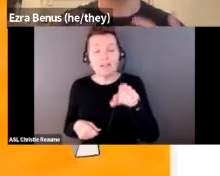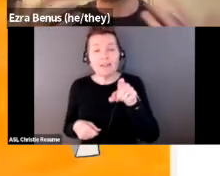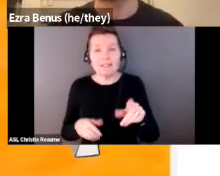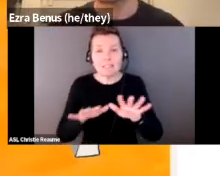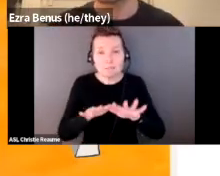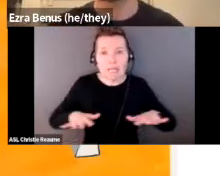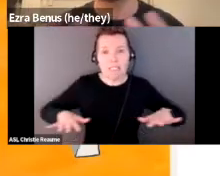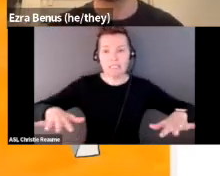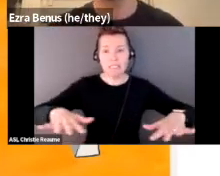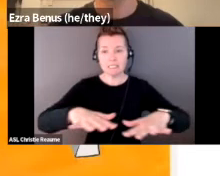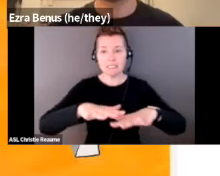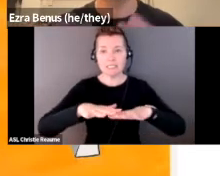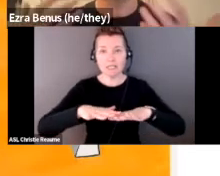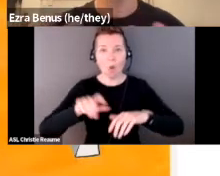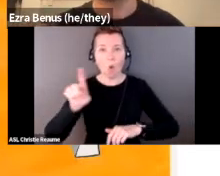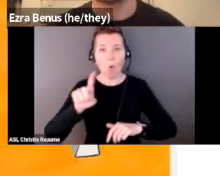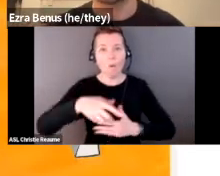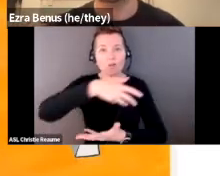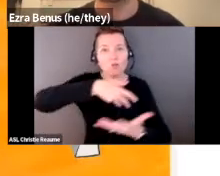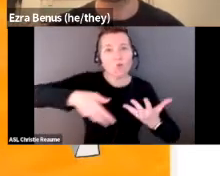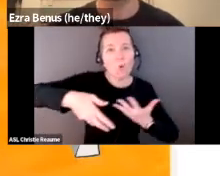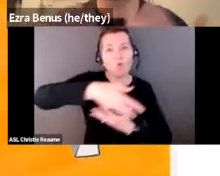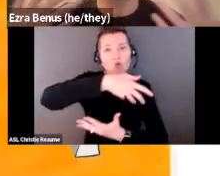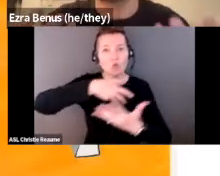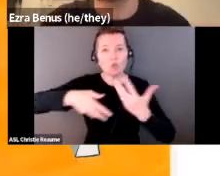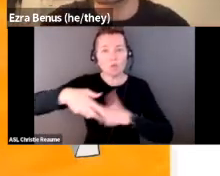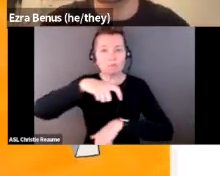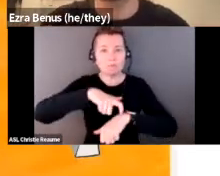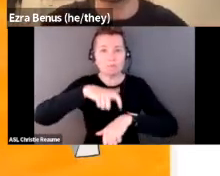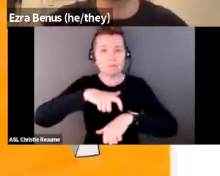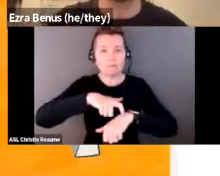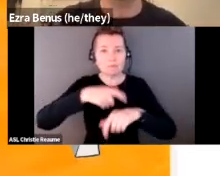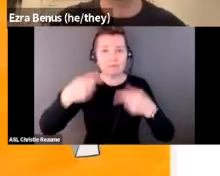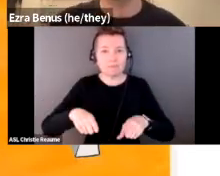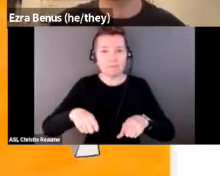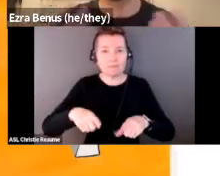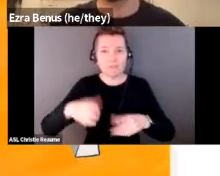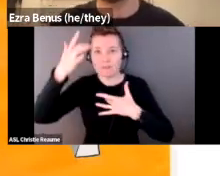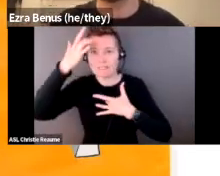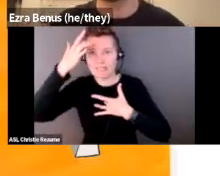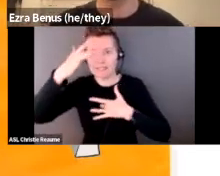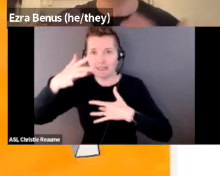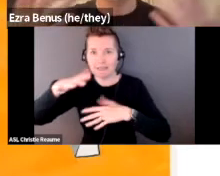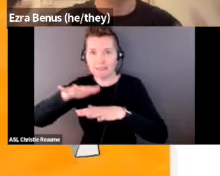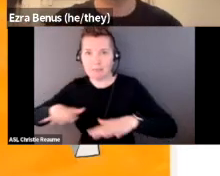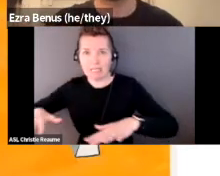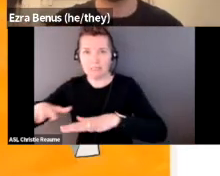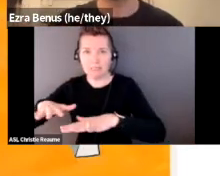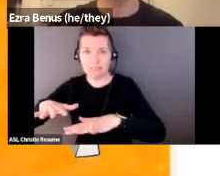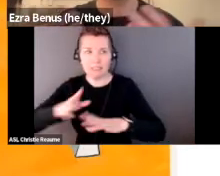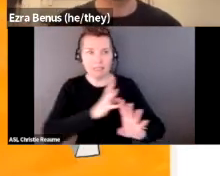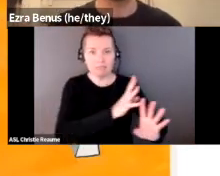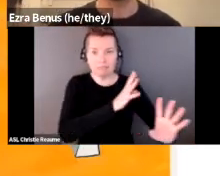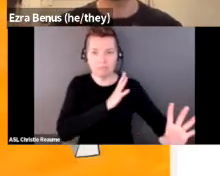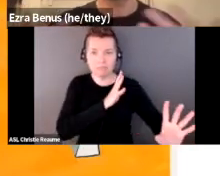or where social time also coincided with, like, sick space. And of course, you know, I would meet people, I would go walk with